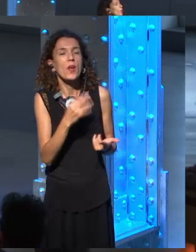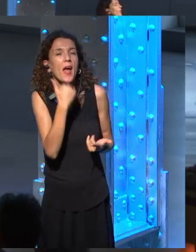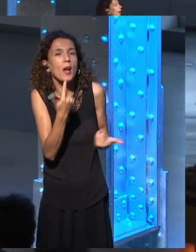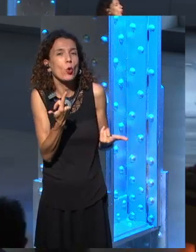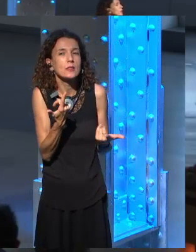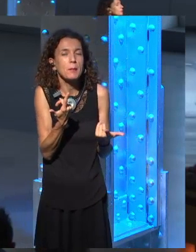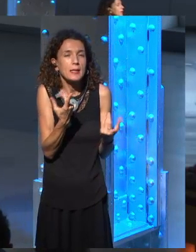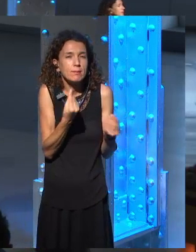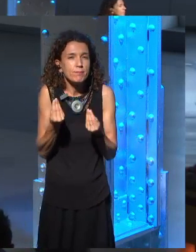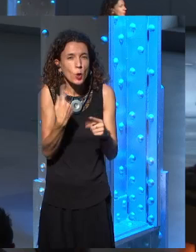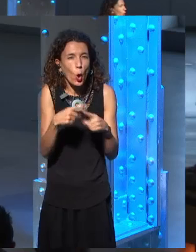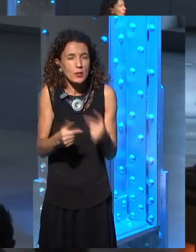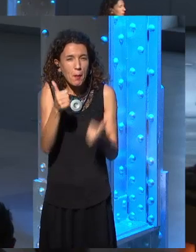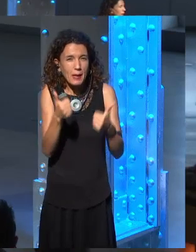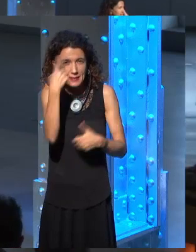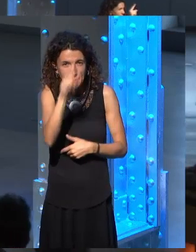Well,